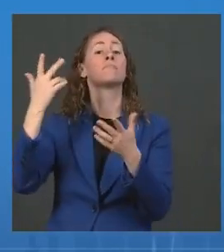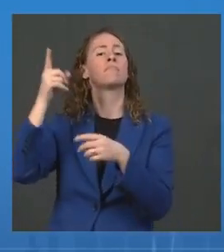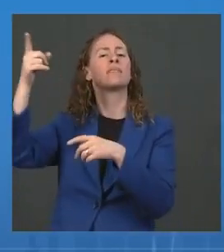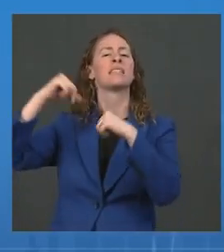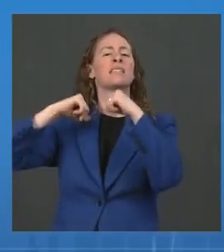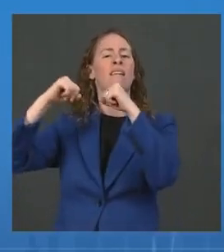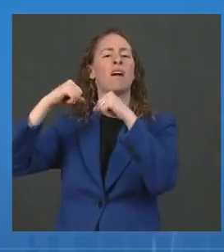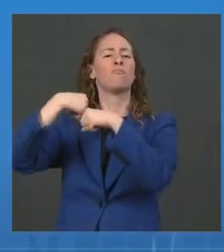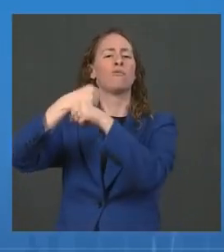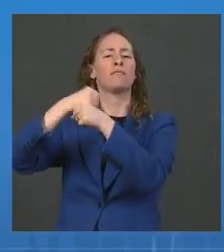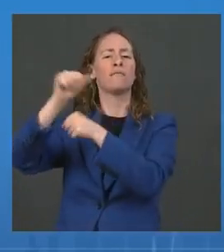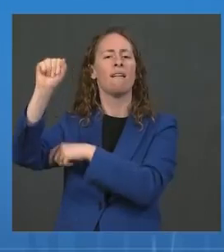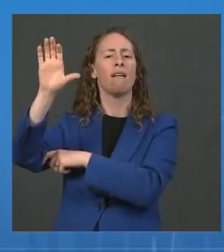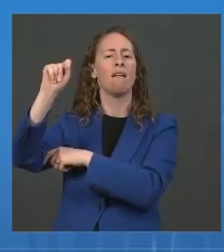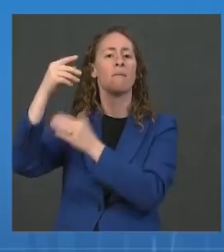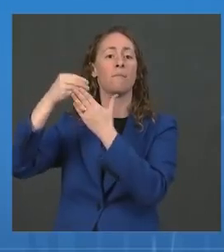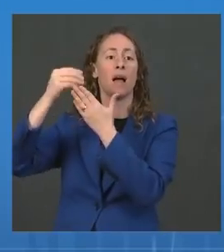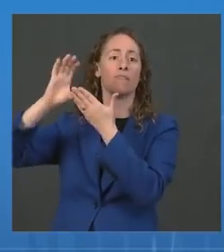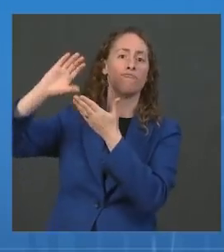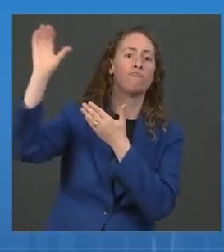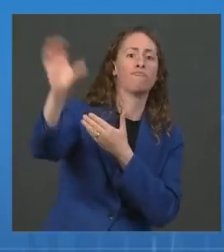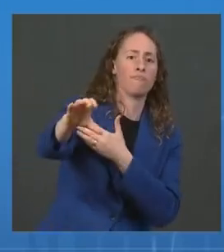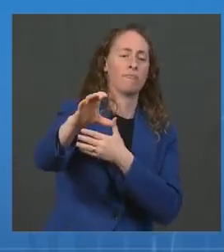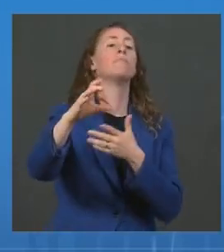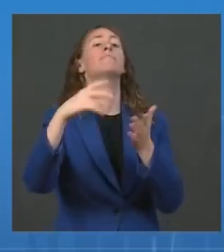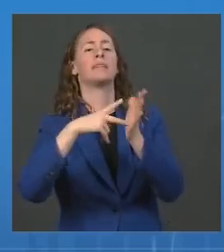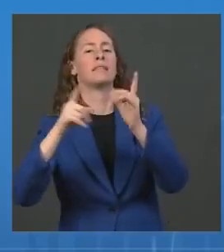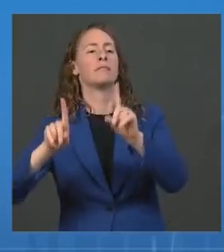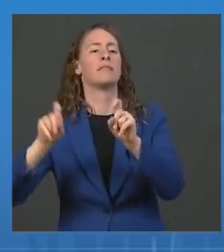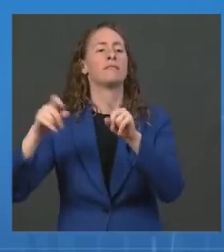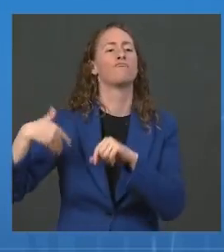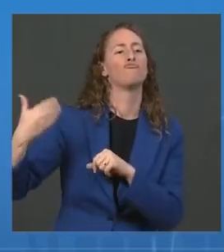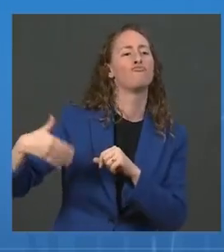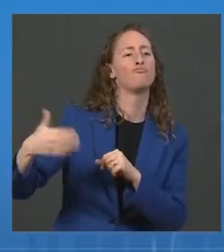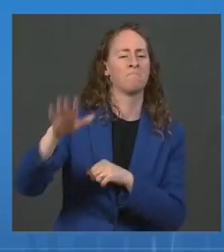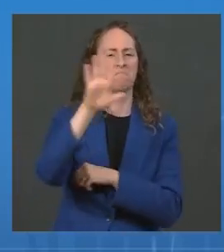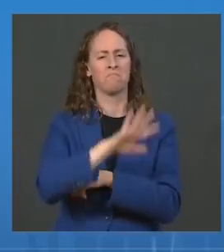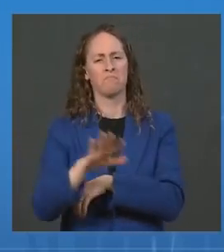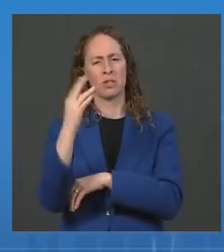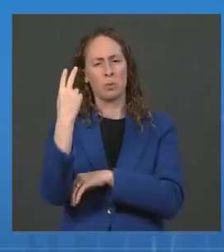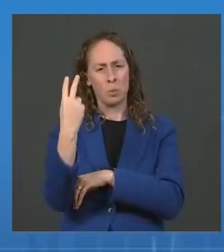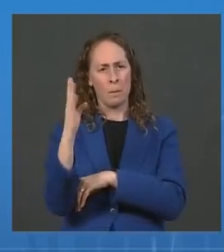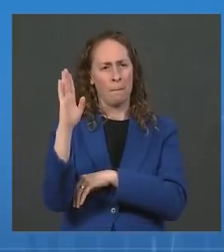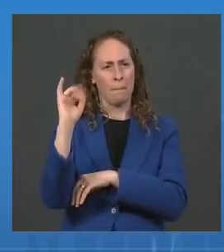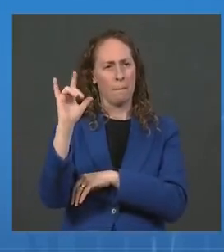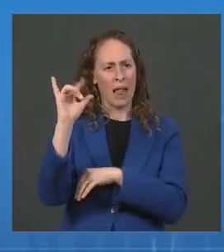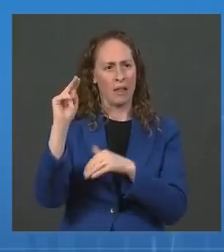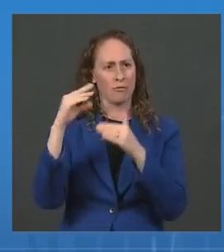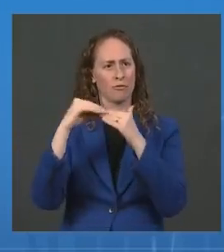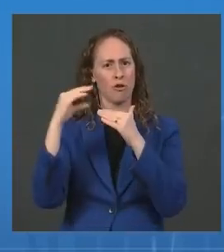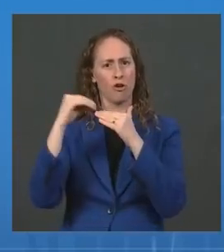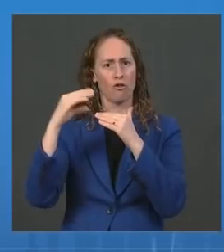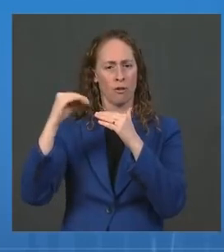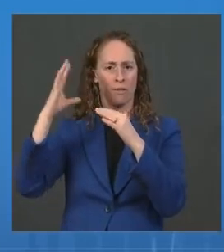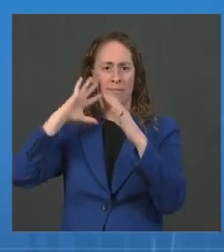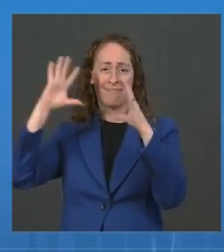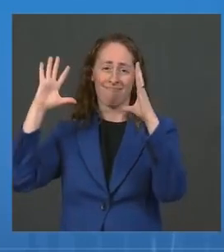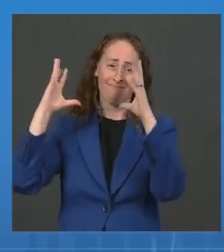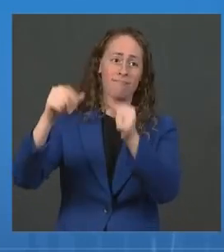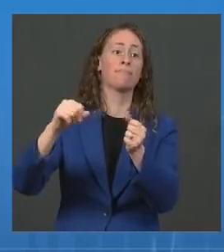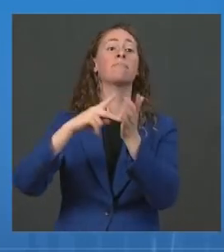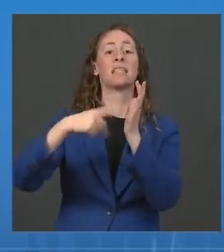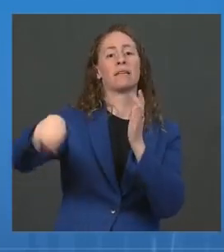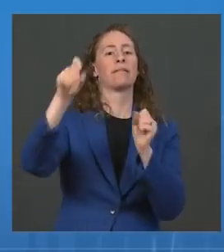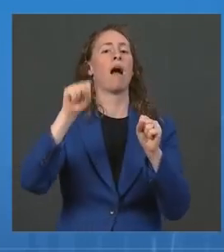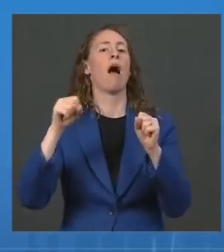by investing $2 billion to procure 280 million rapid point-of-care and at-home COVID tests,